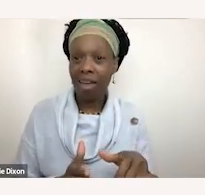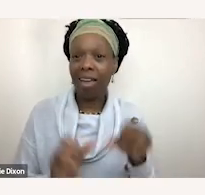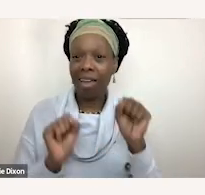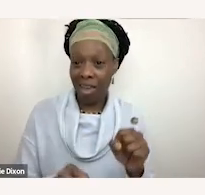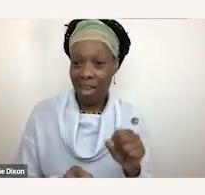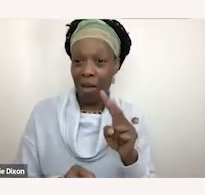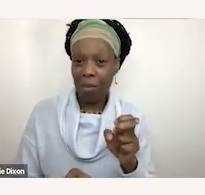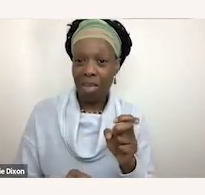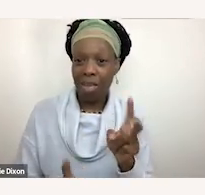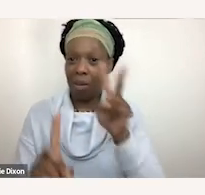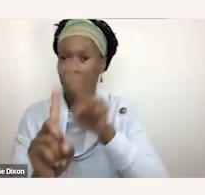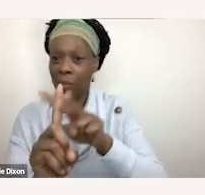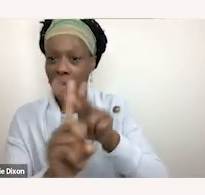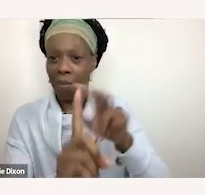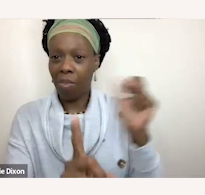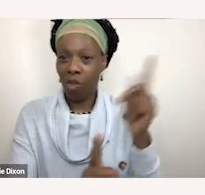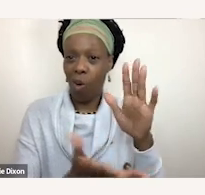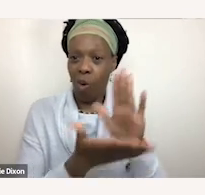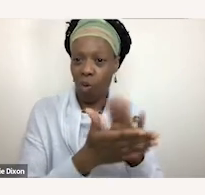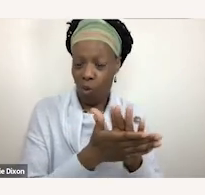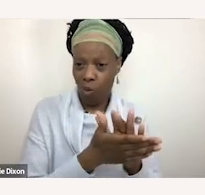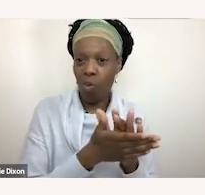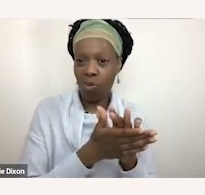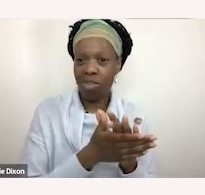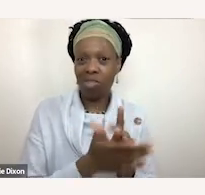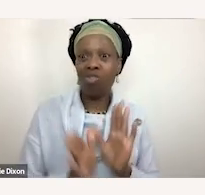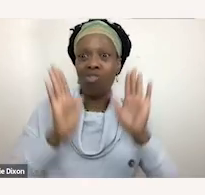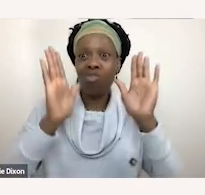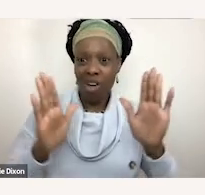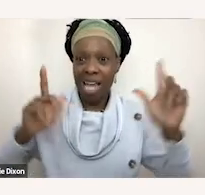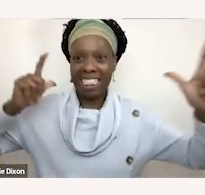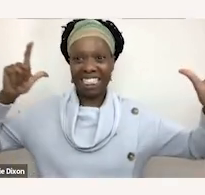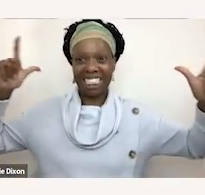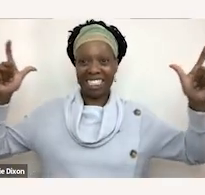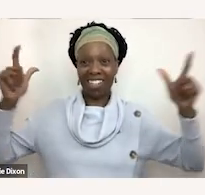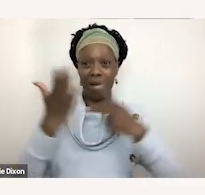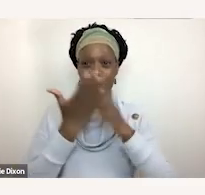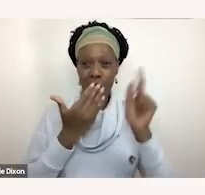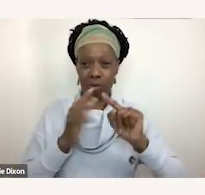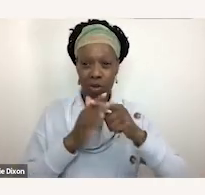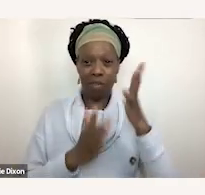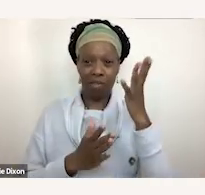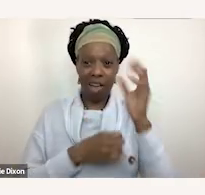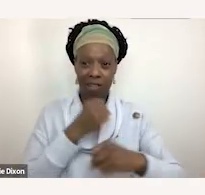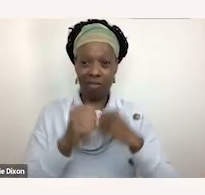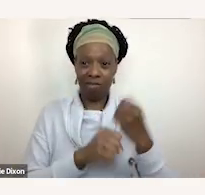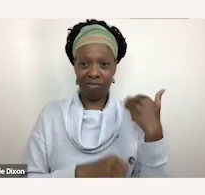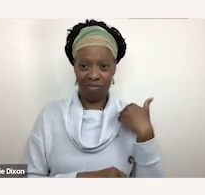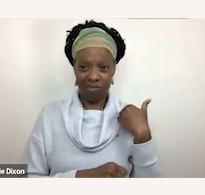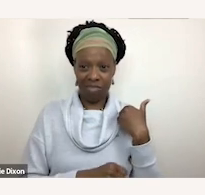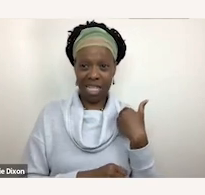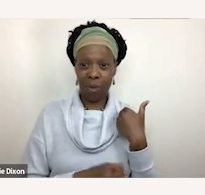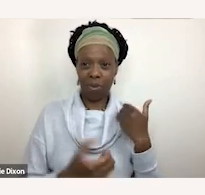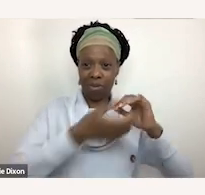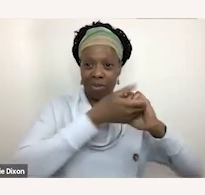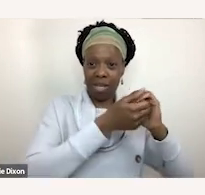put in all schools and so it's this sort of robust program and and it started five years ago so it was a um collaboration between